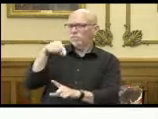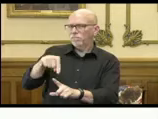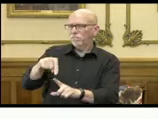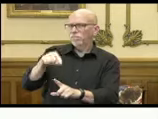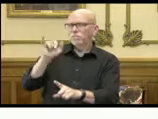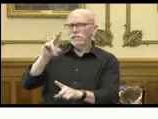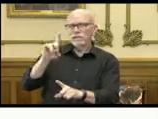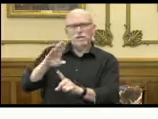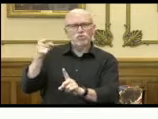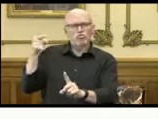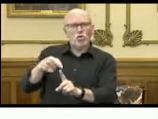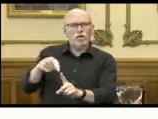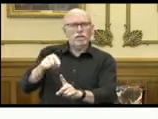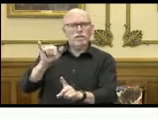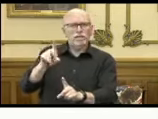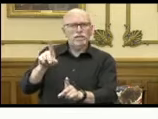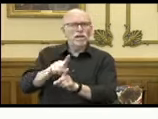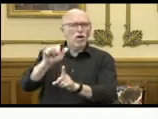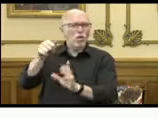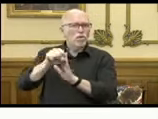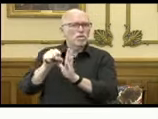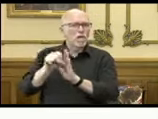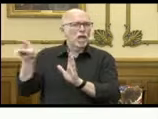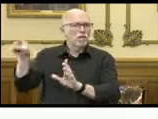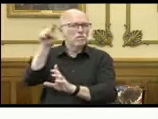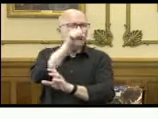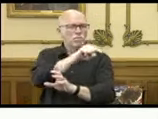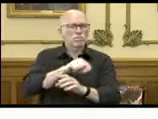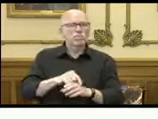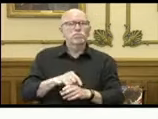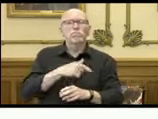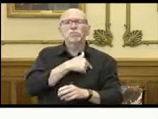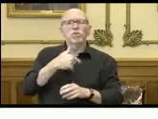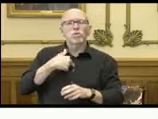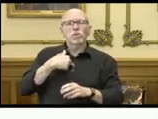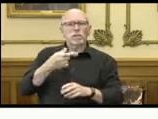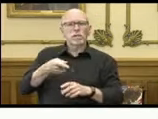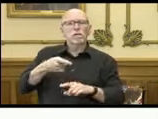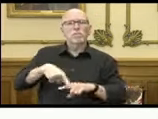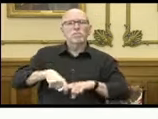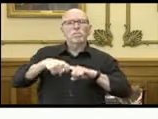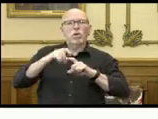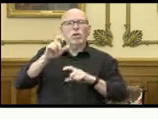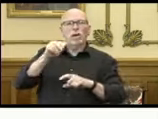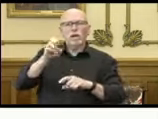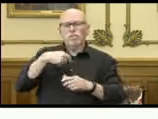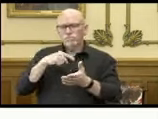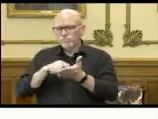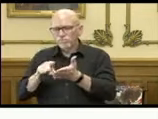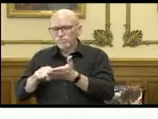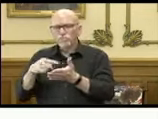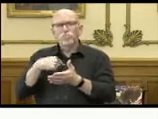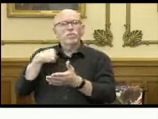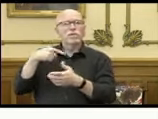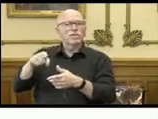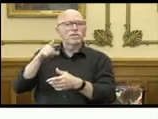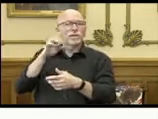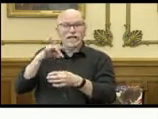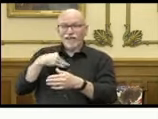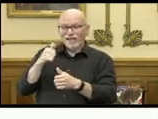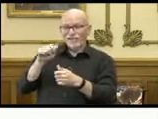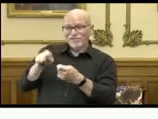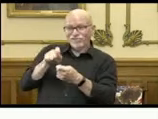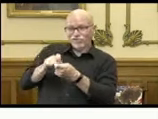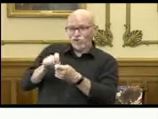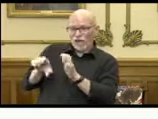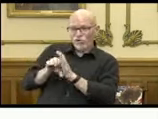was being targeted just like some other states. We paused claims with certain characteristics to investigate